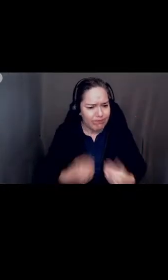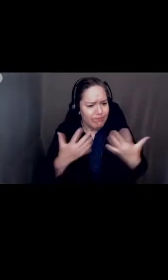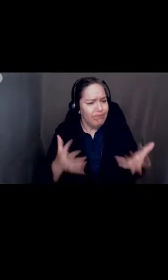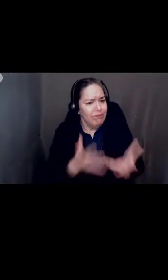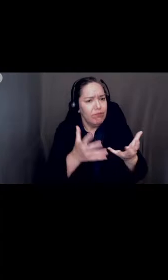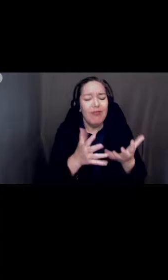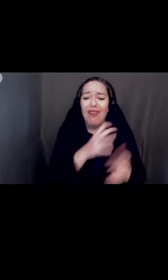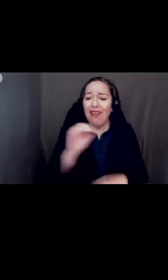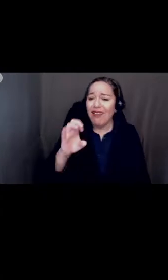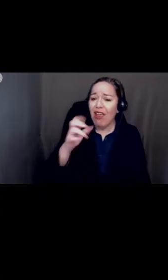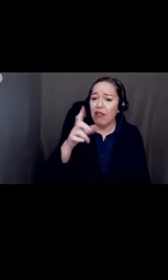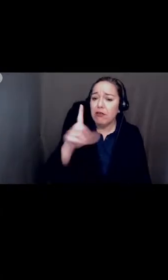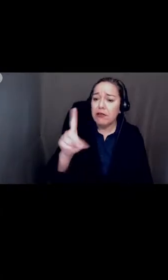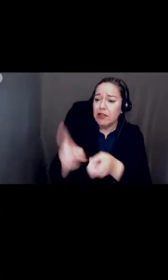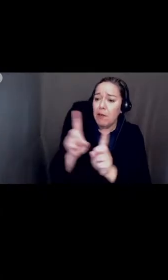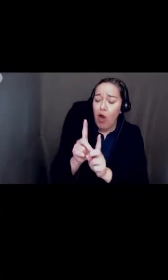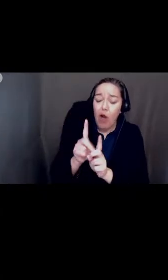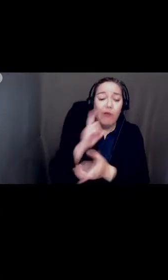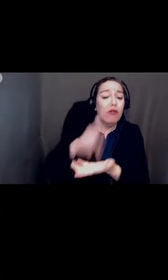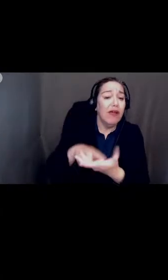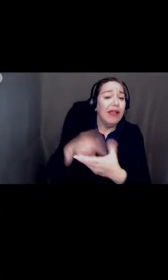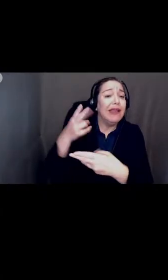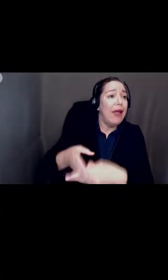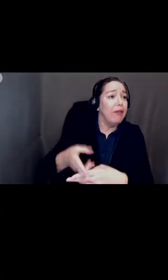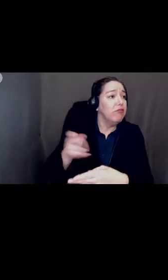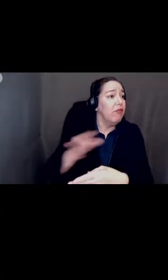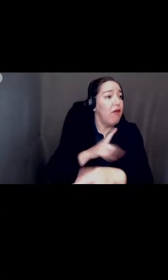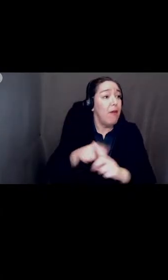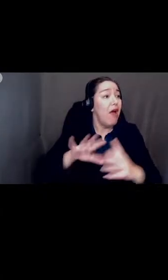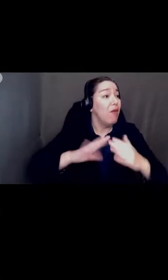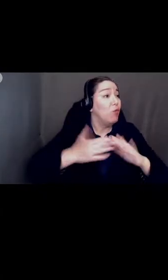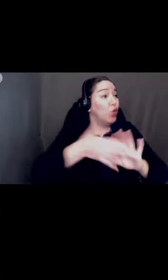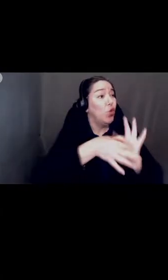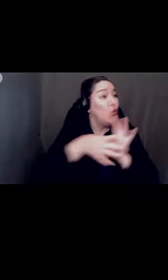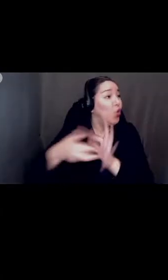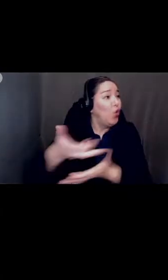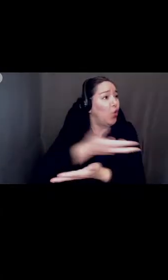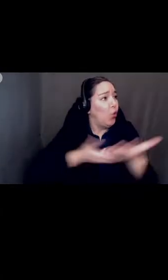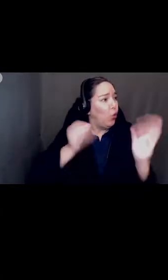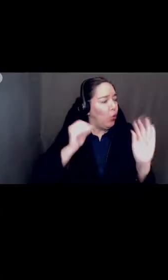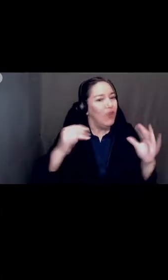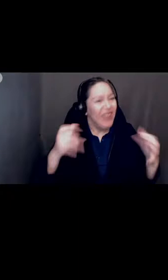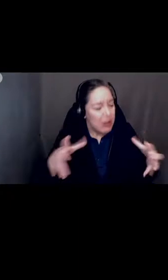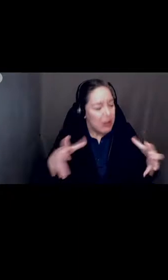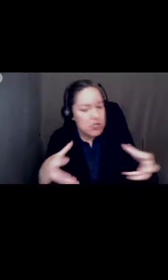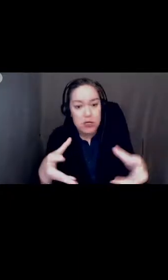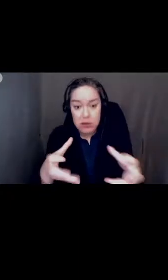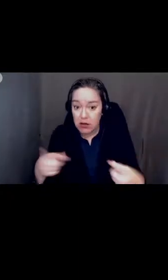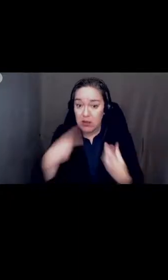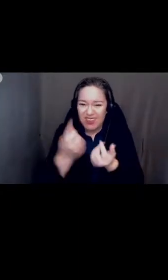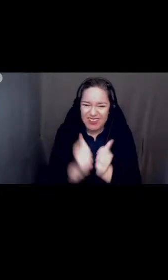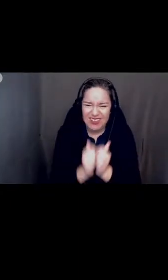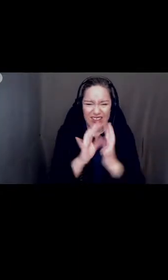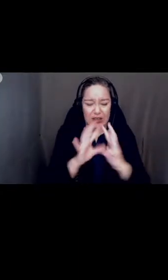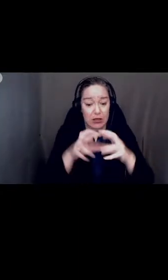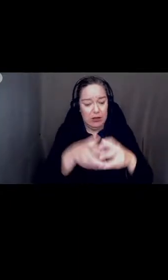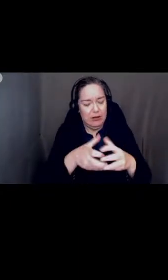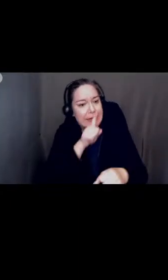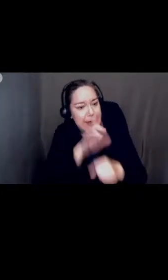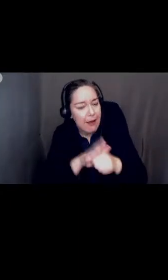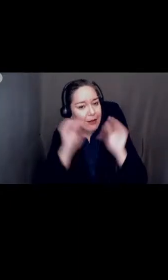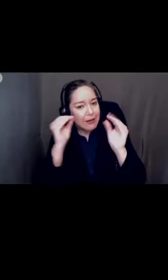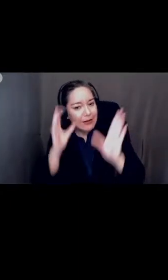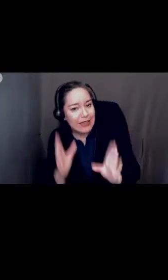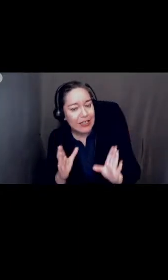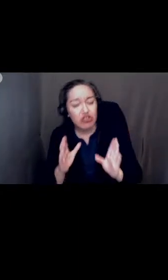which was only recognized in name not in community she has since created a dedicated team of teachers instructional assistants and